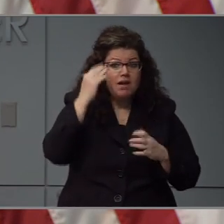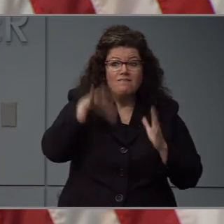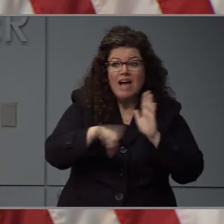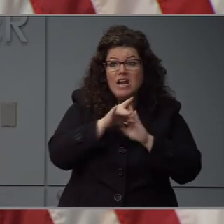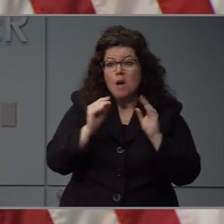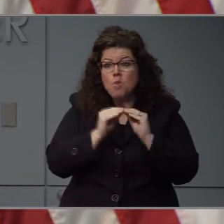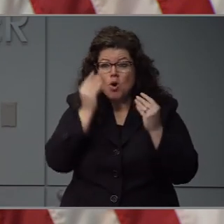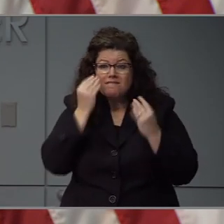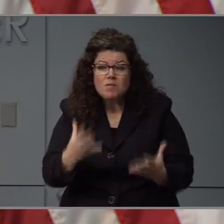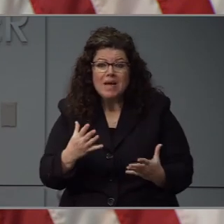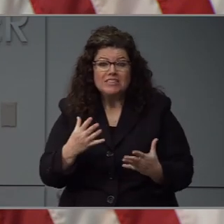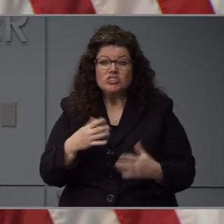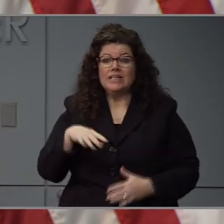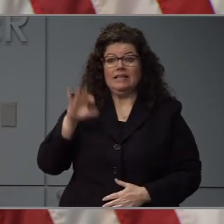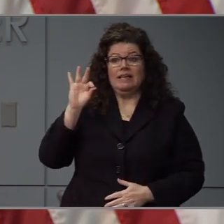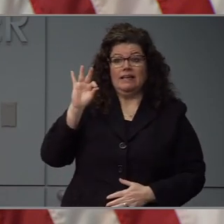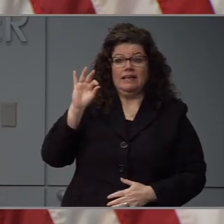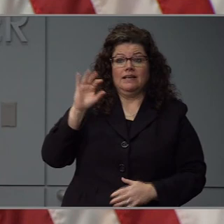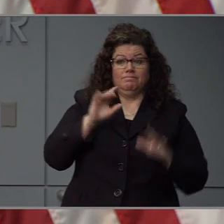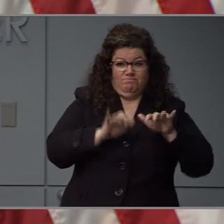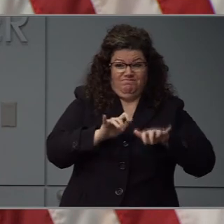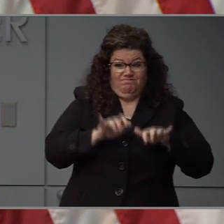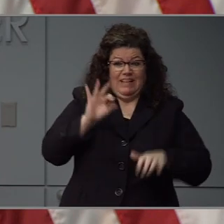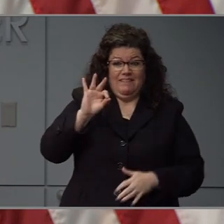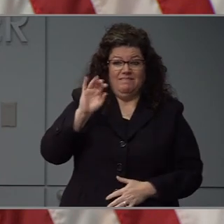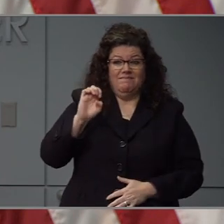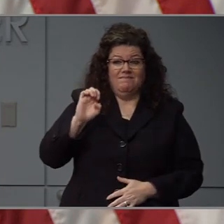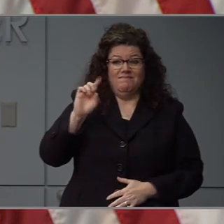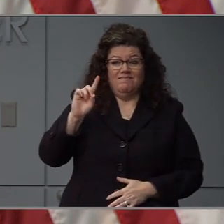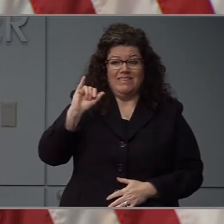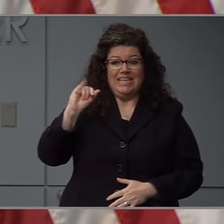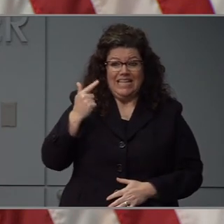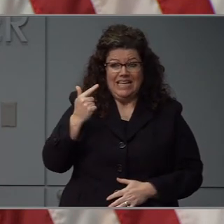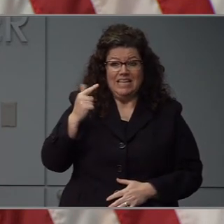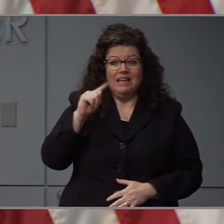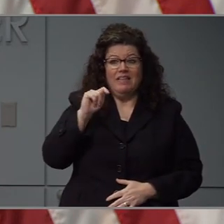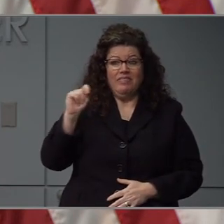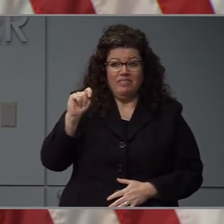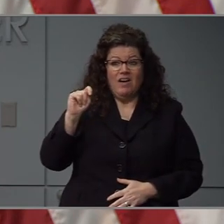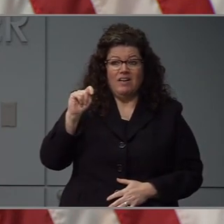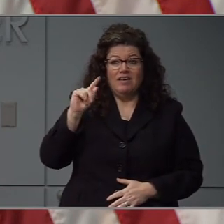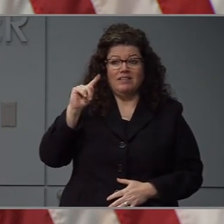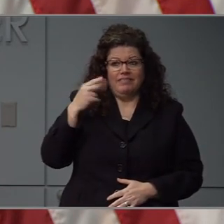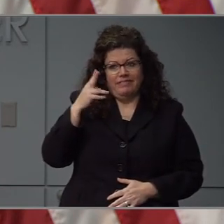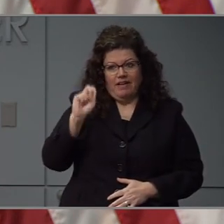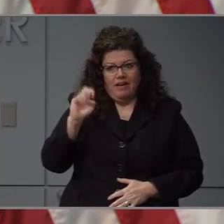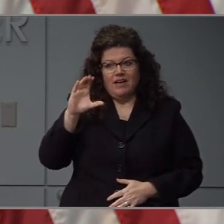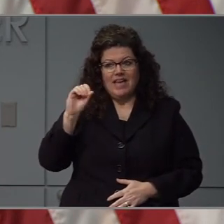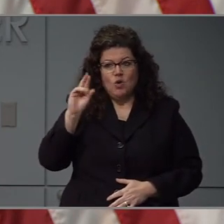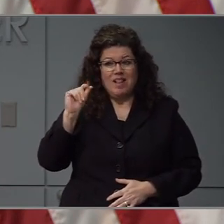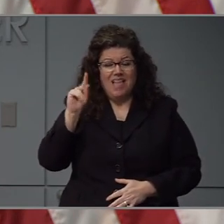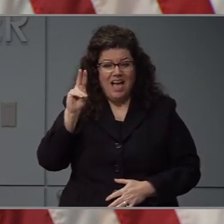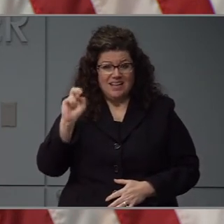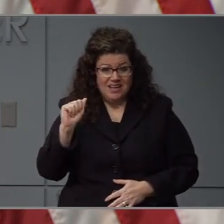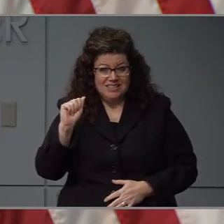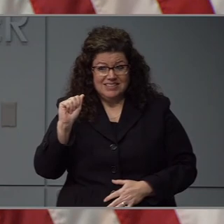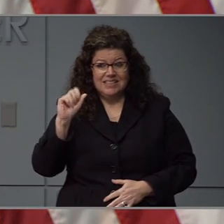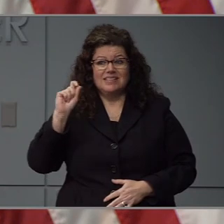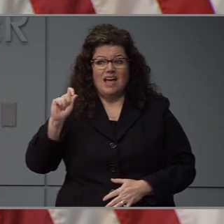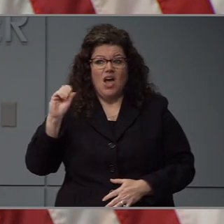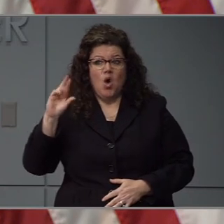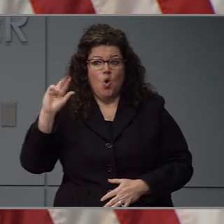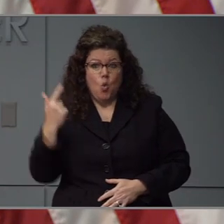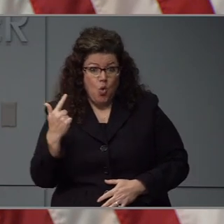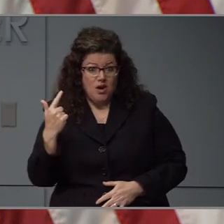feedingthecarolinas.org. Again, feedingthecarolinas.org. A visit to a food bank to